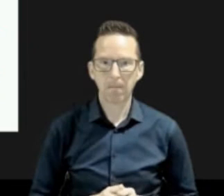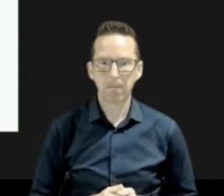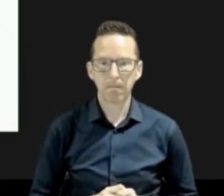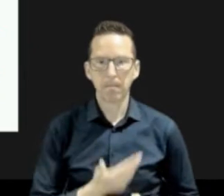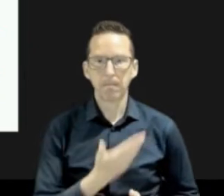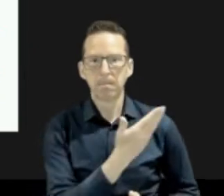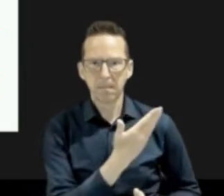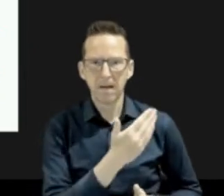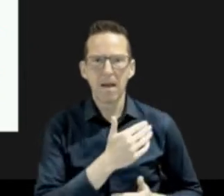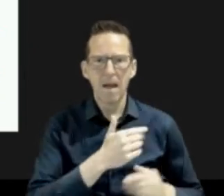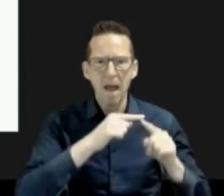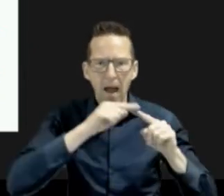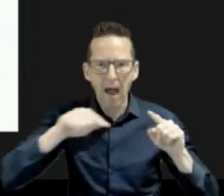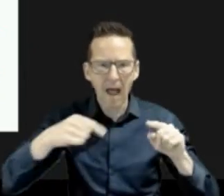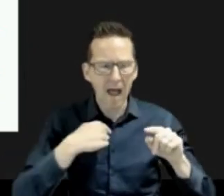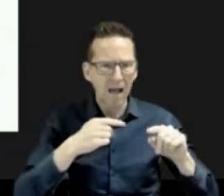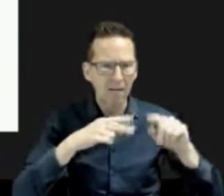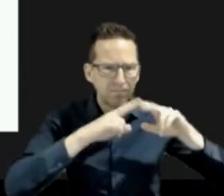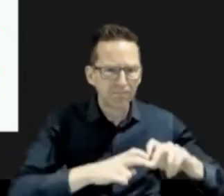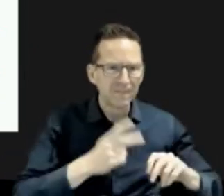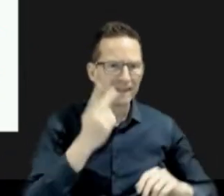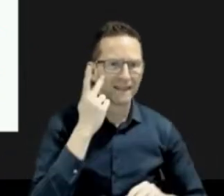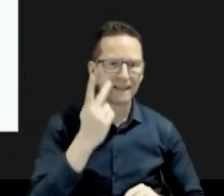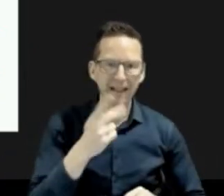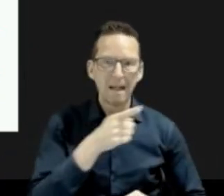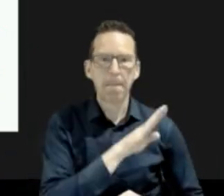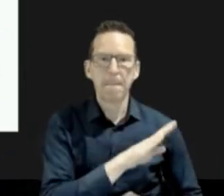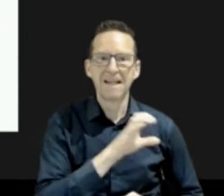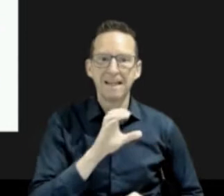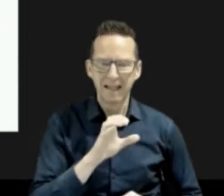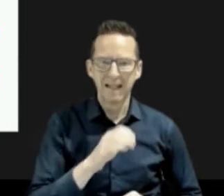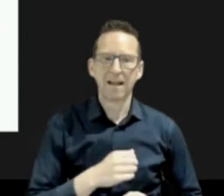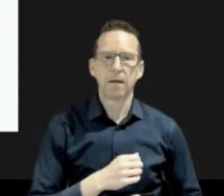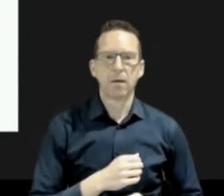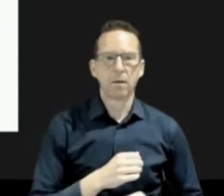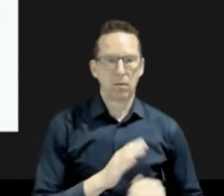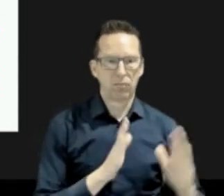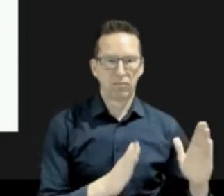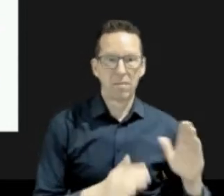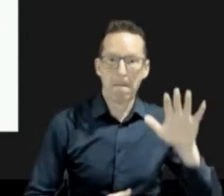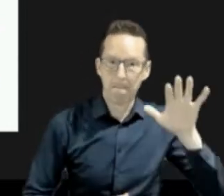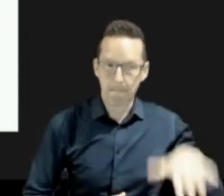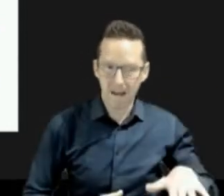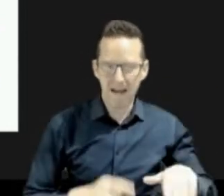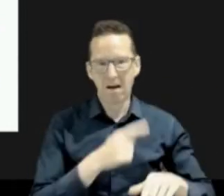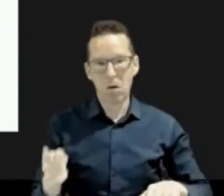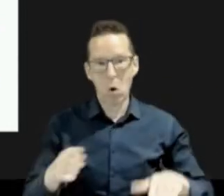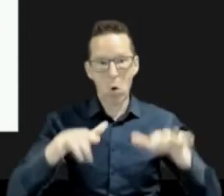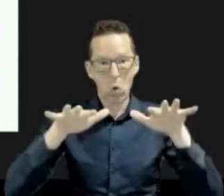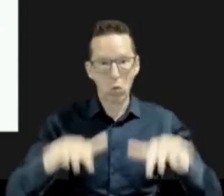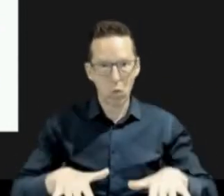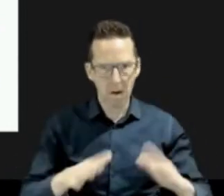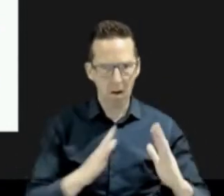activity across British Columbia from May to October. The Mayological Service of Canada owns and